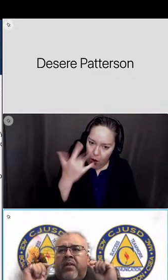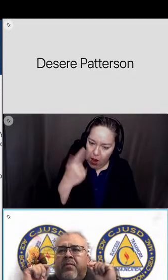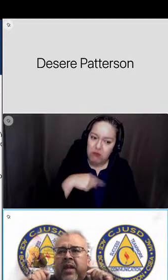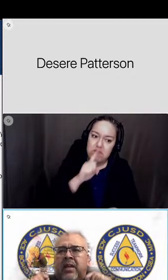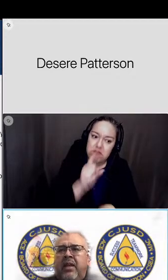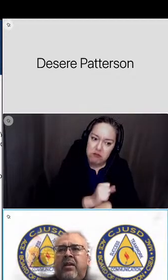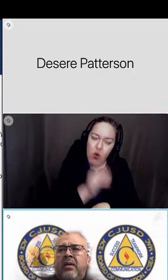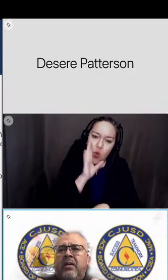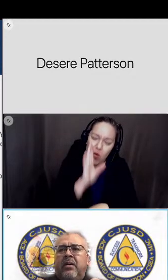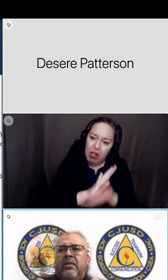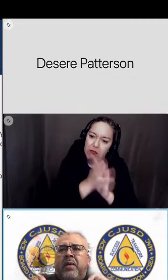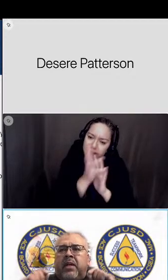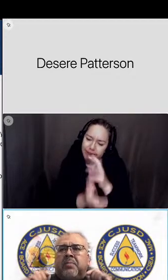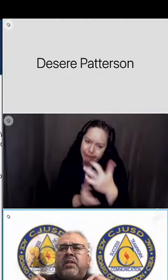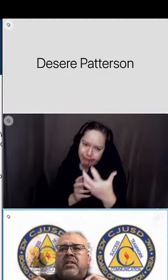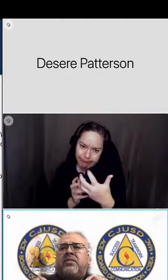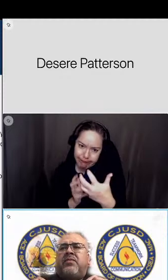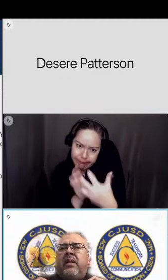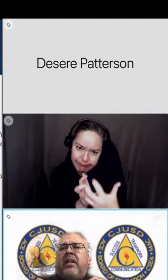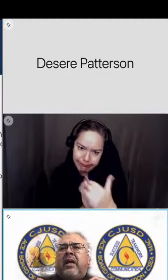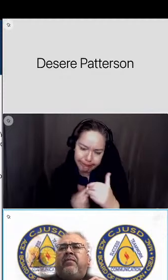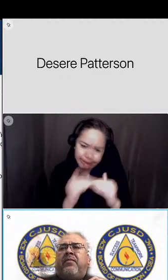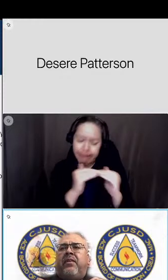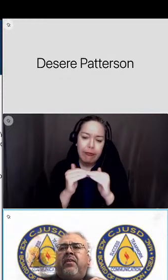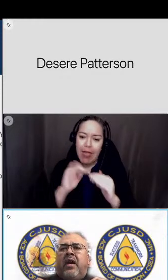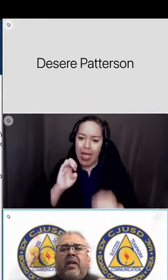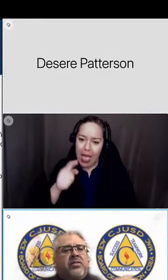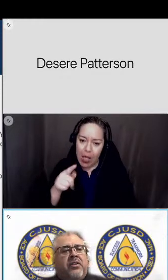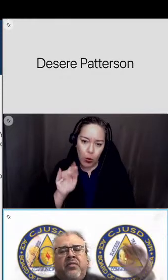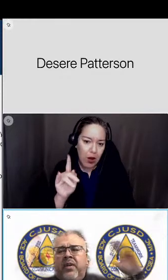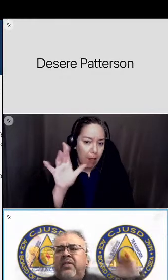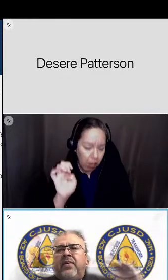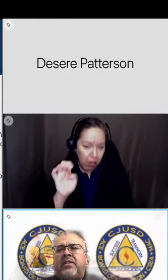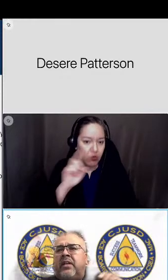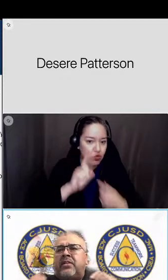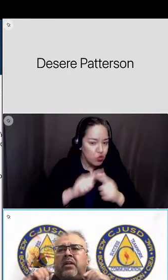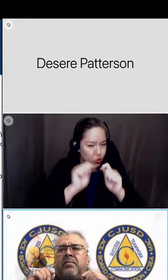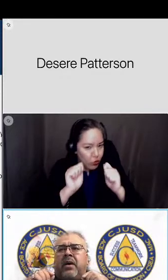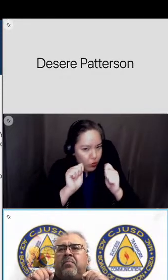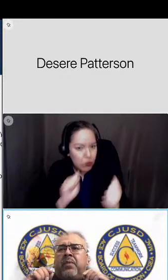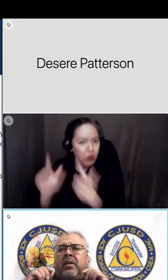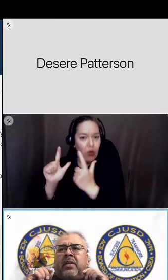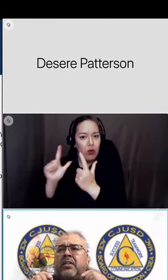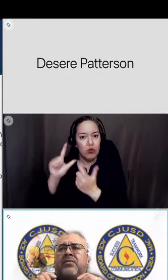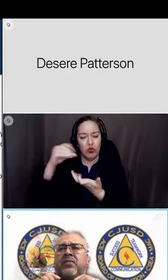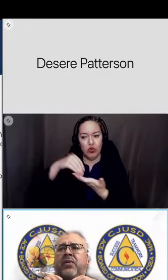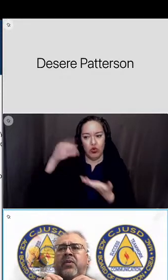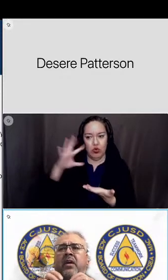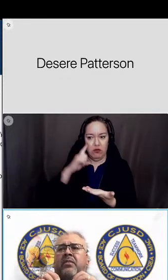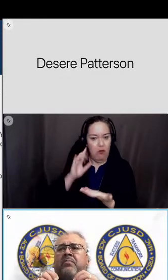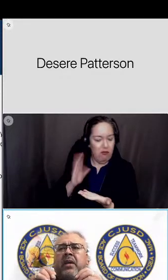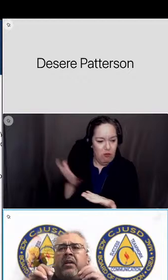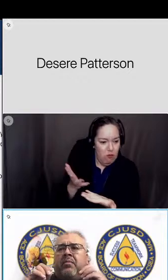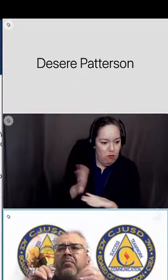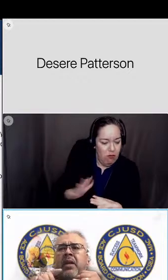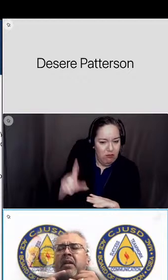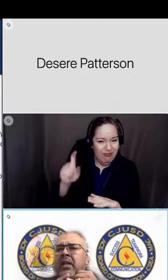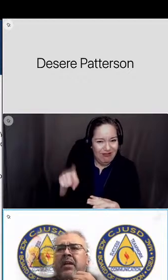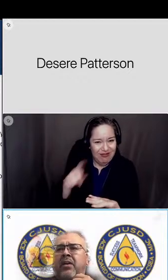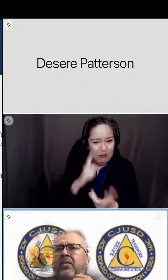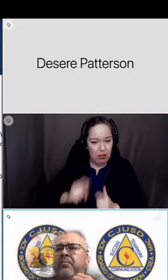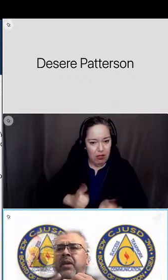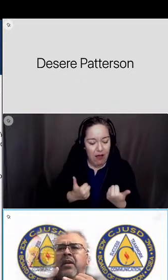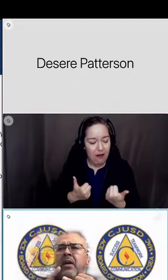in whatever they need to become successful in life and as you can read the vision it talks about being successful being